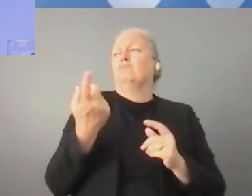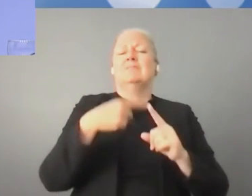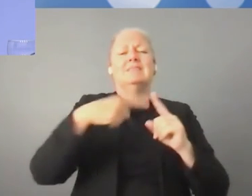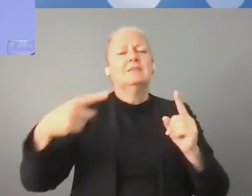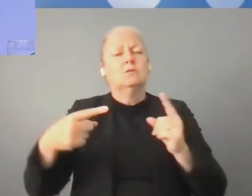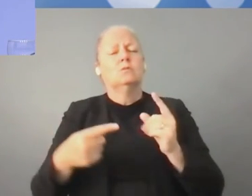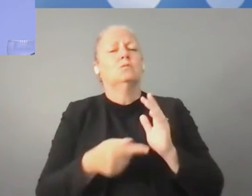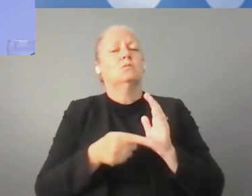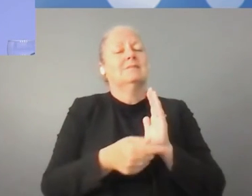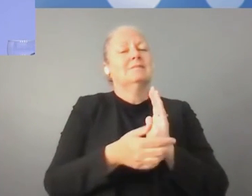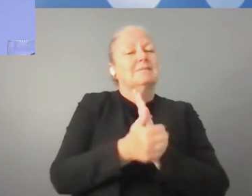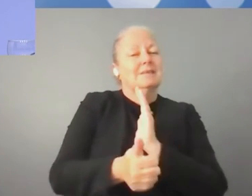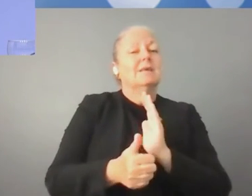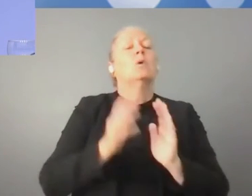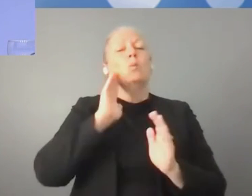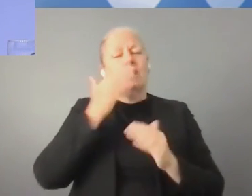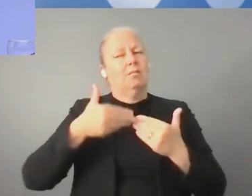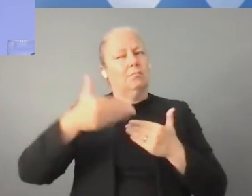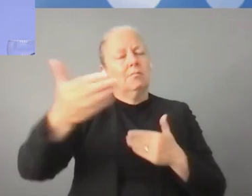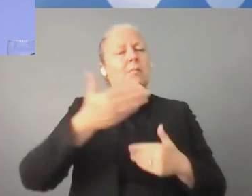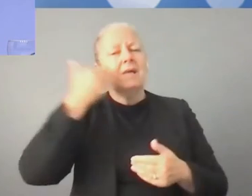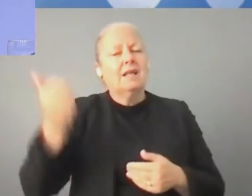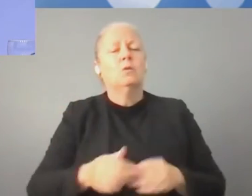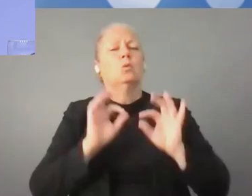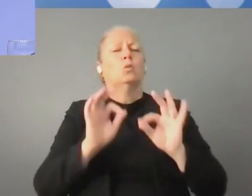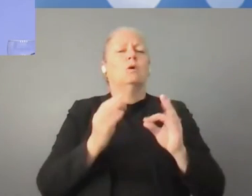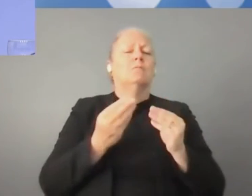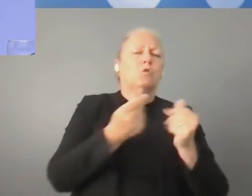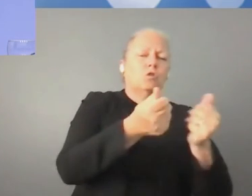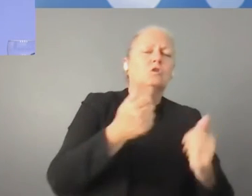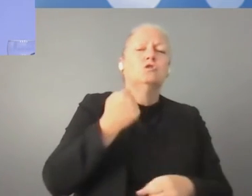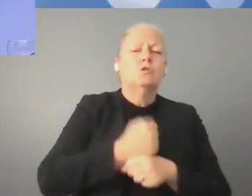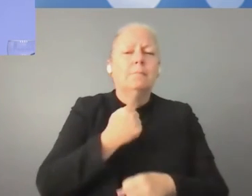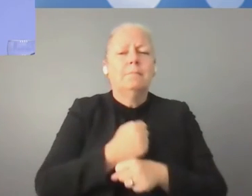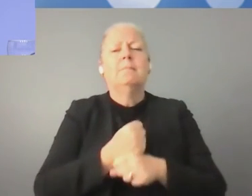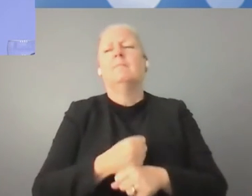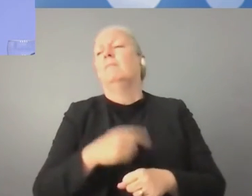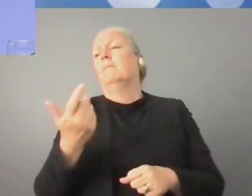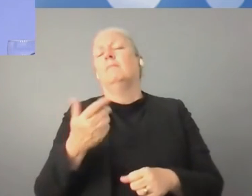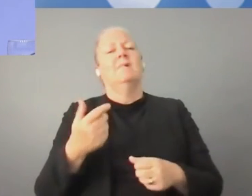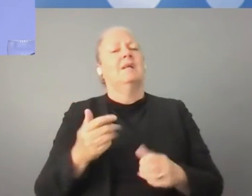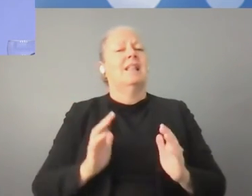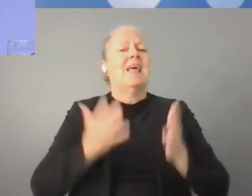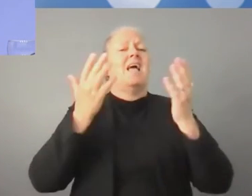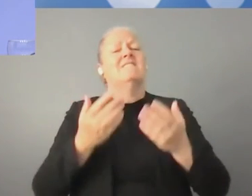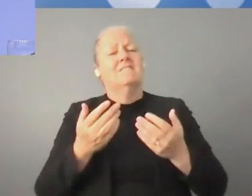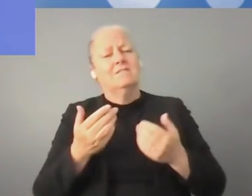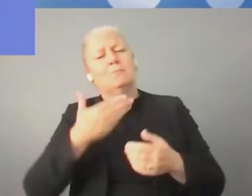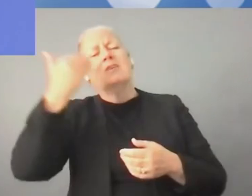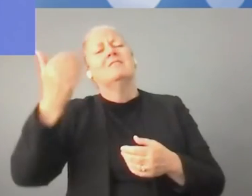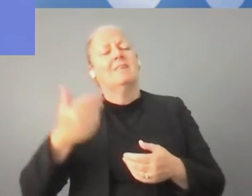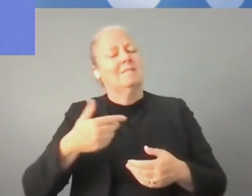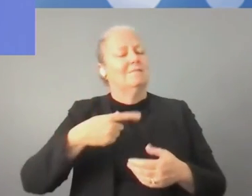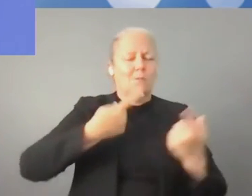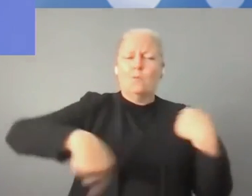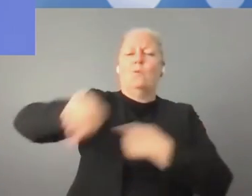tangible results, better quality of jobs, but what is most important, better quality of life for everyone. Thank you. Thank you.